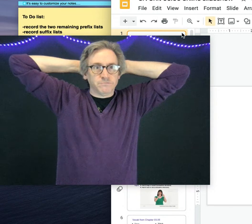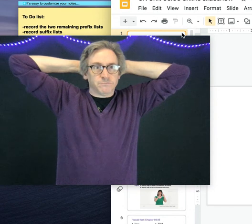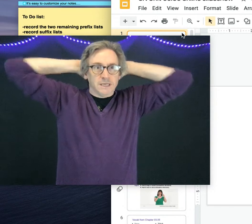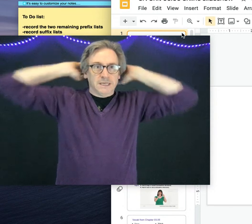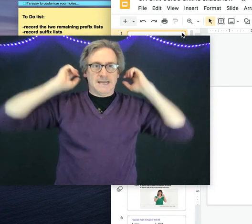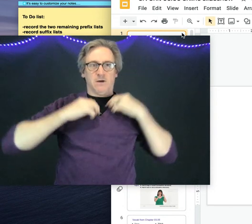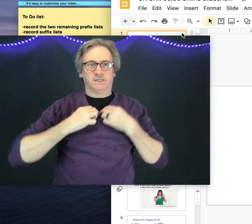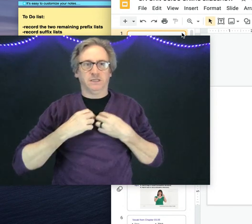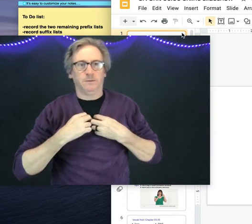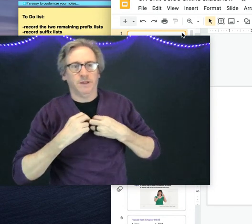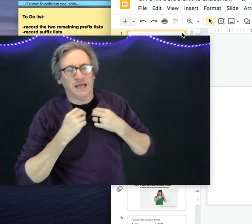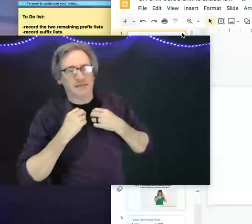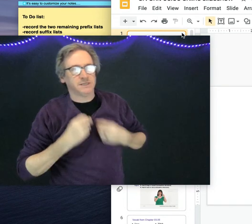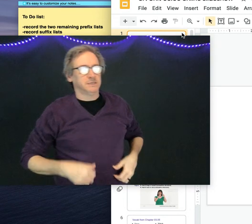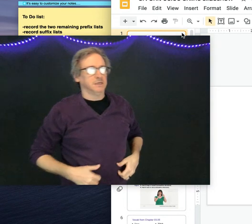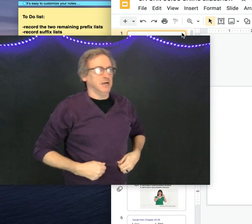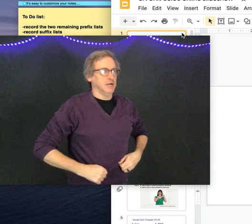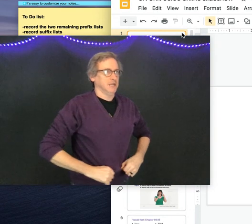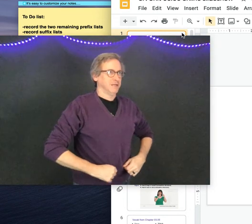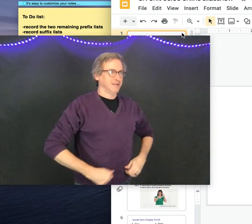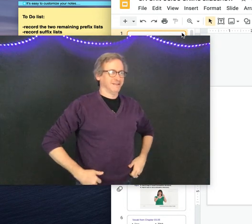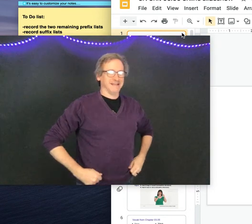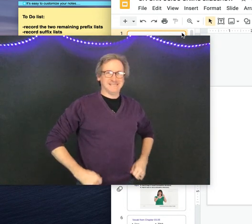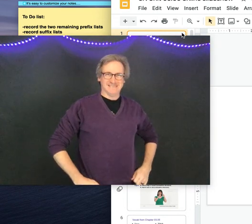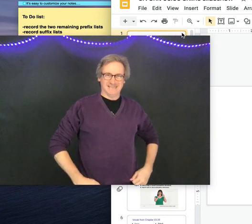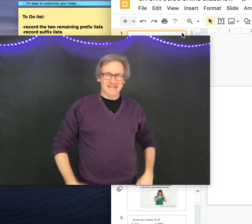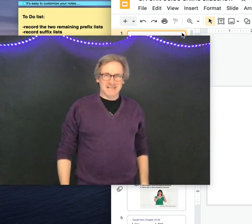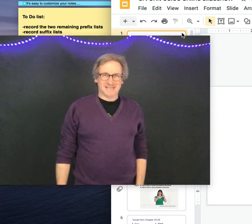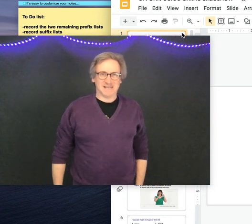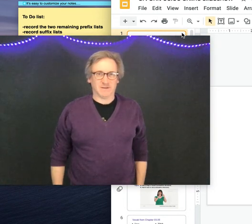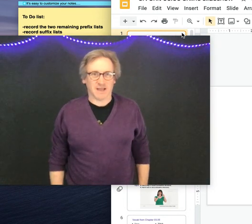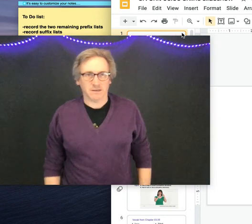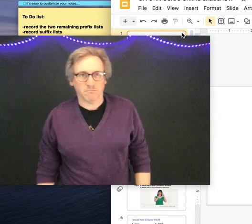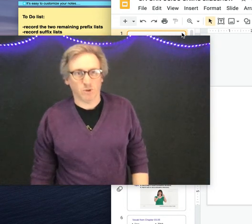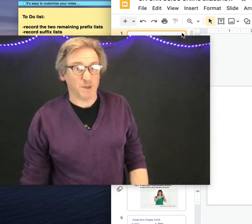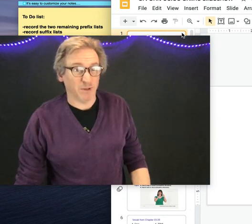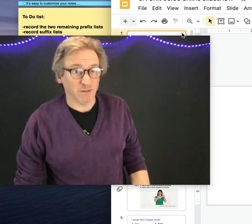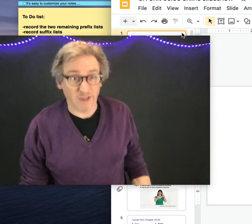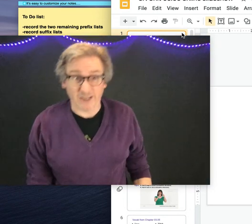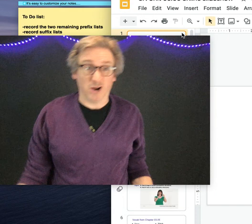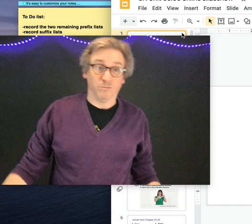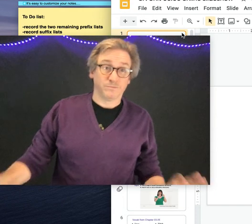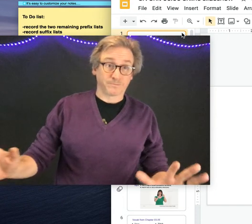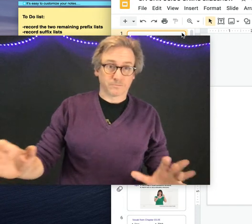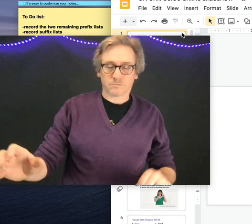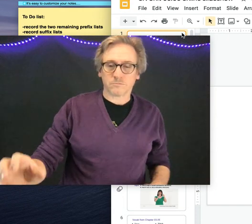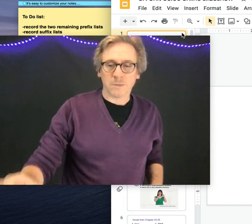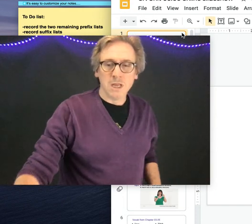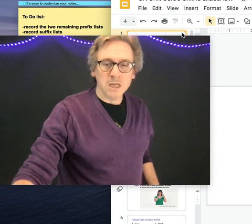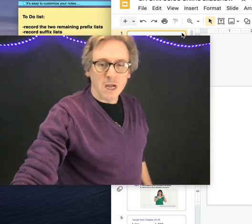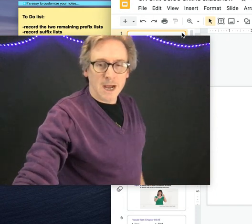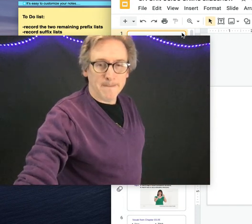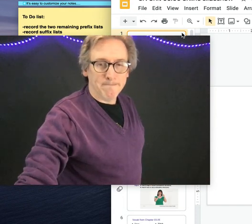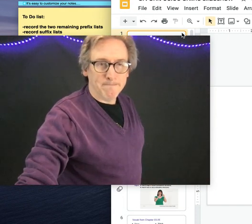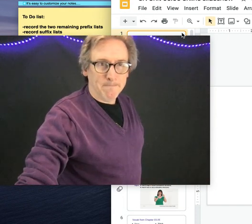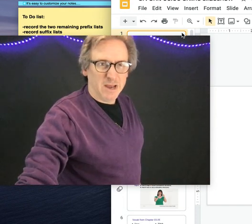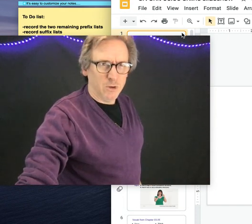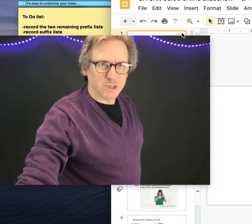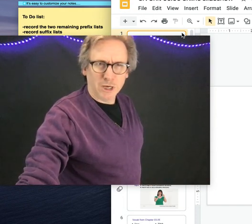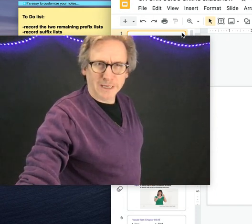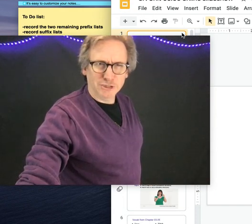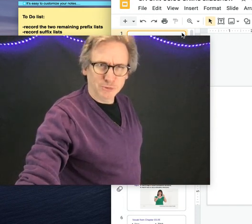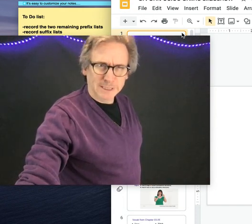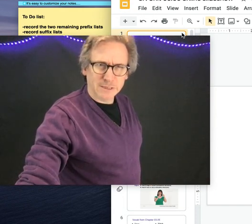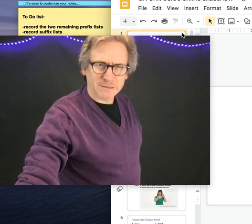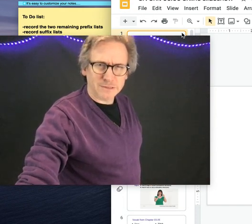dorms. Now it's a little bit less easy because now we've got most people living at home and